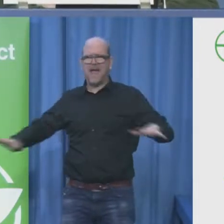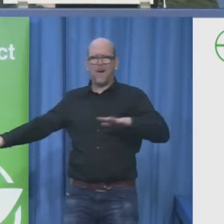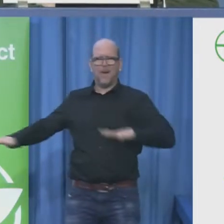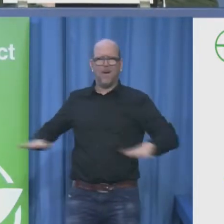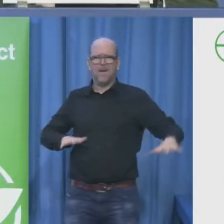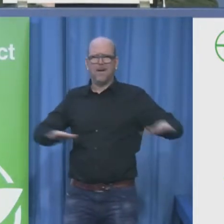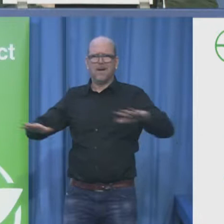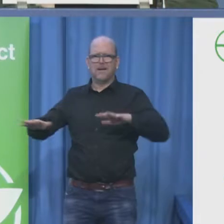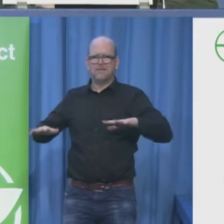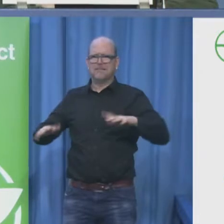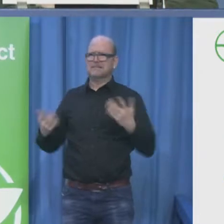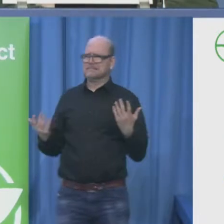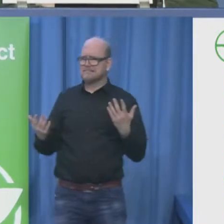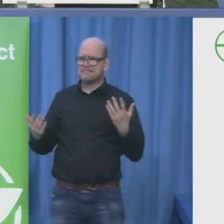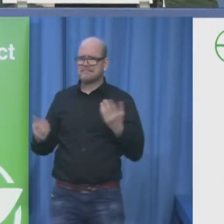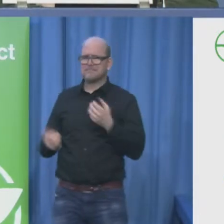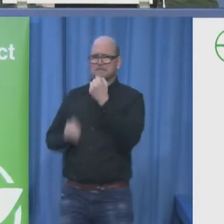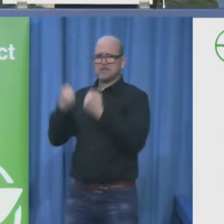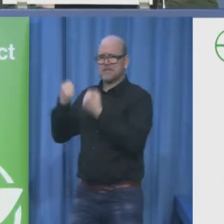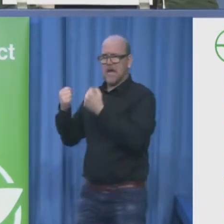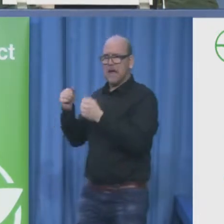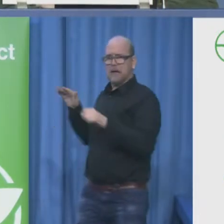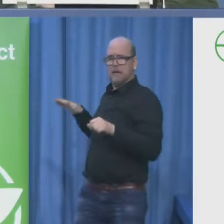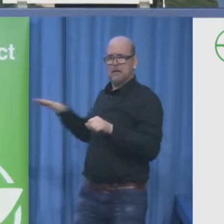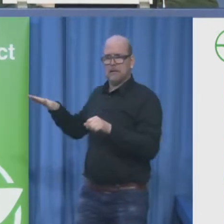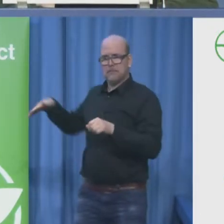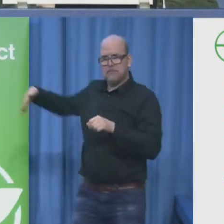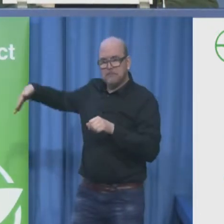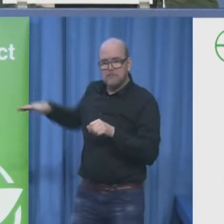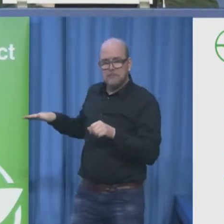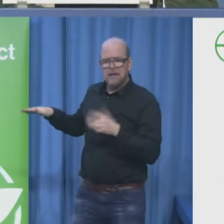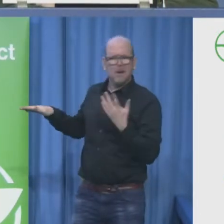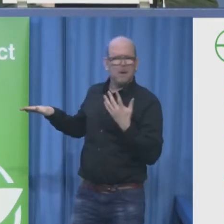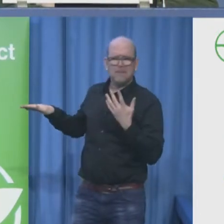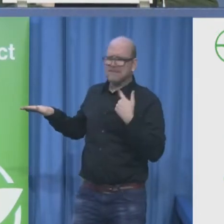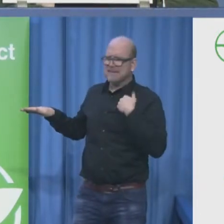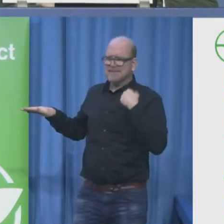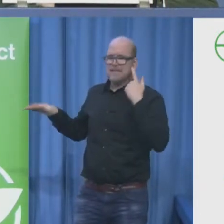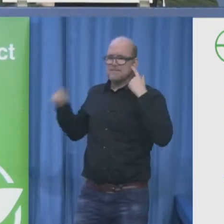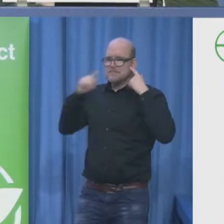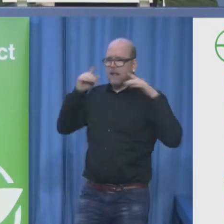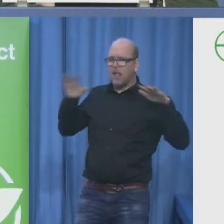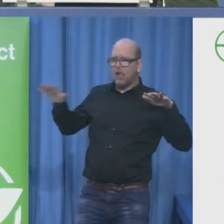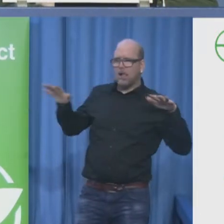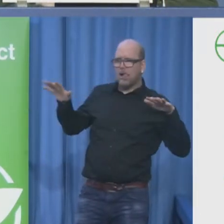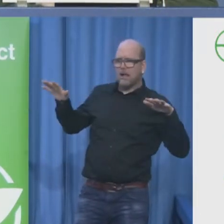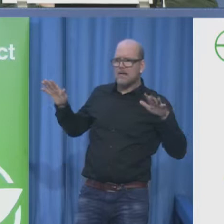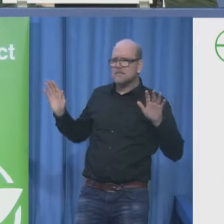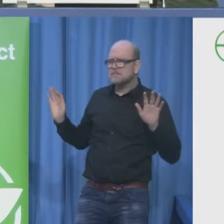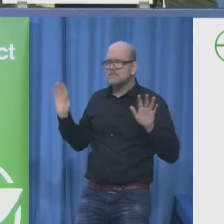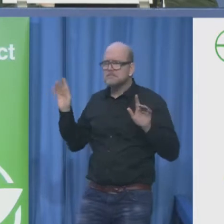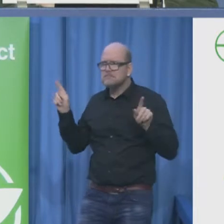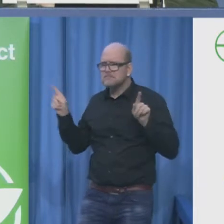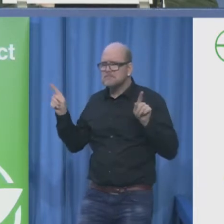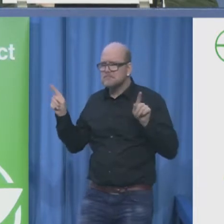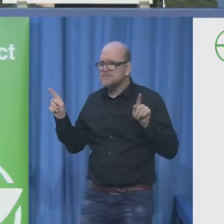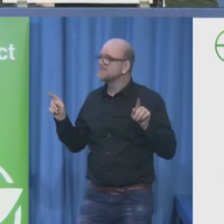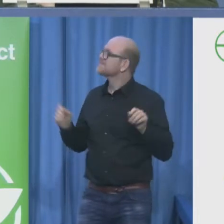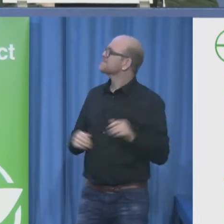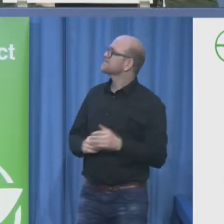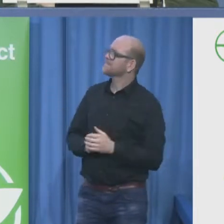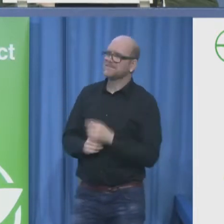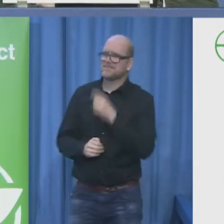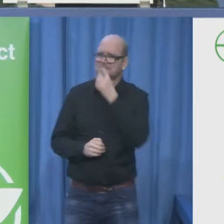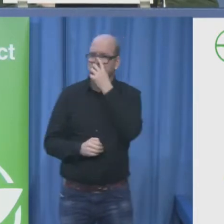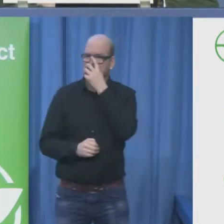basically i've done all i can but i